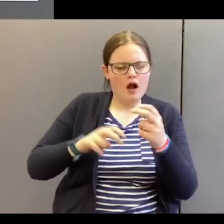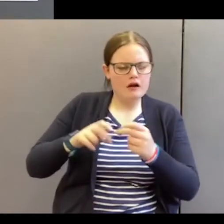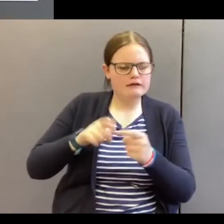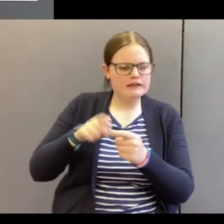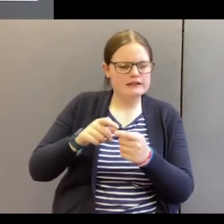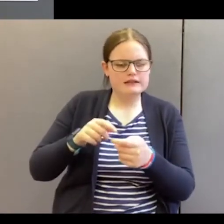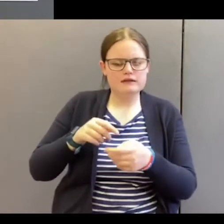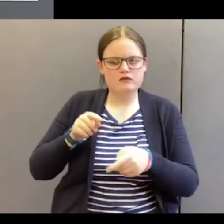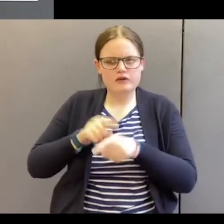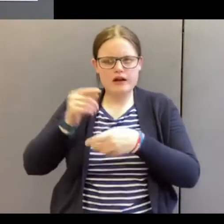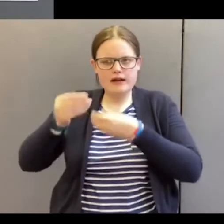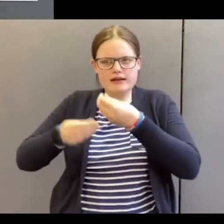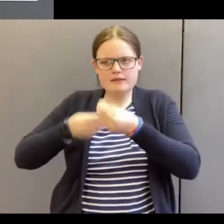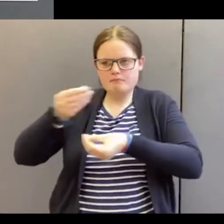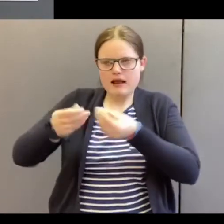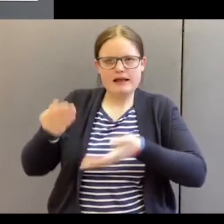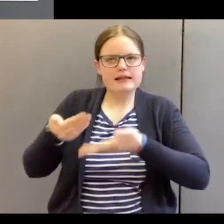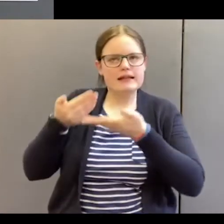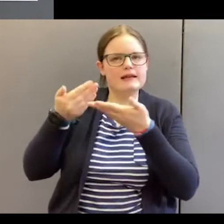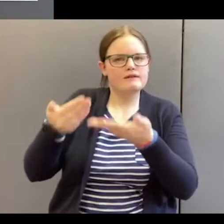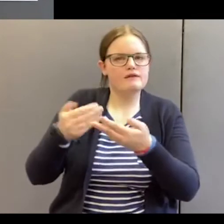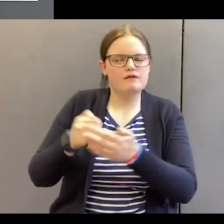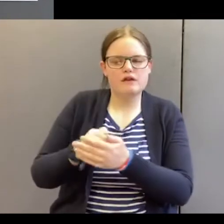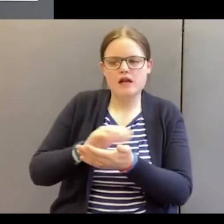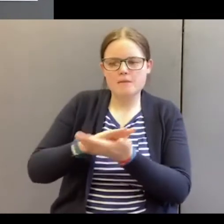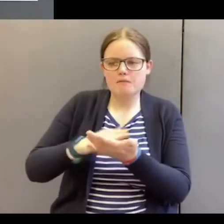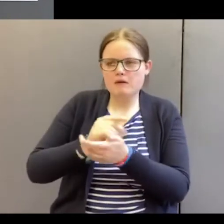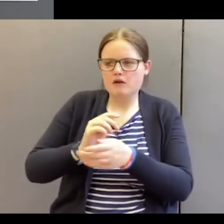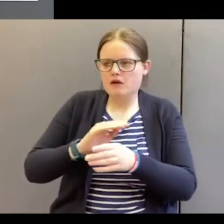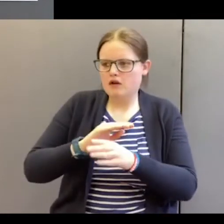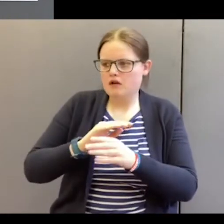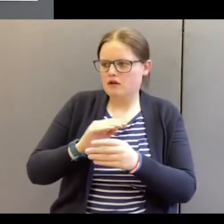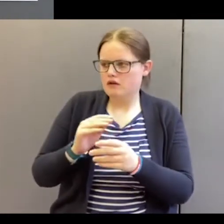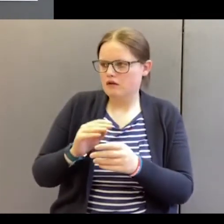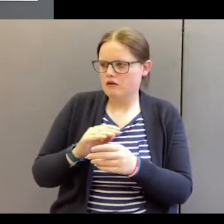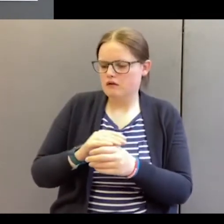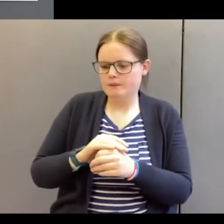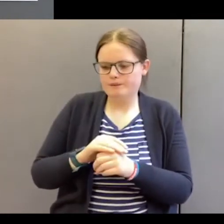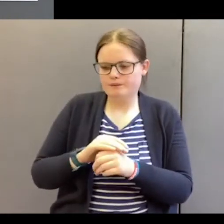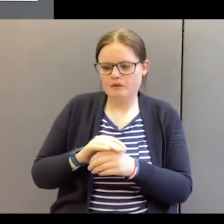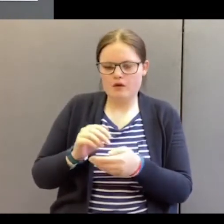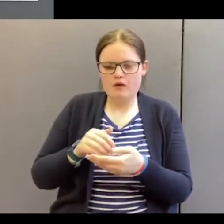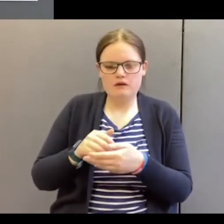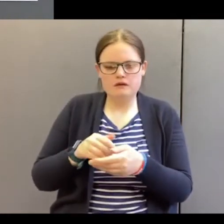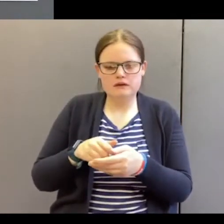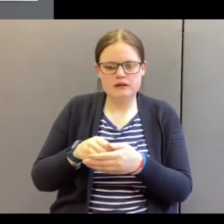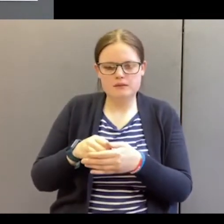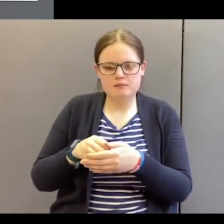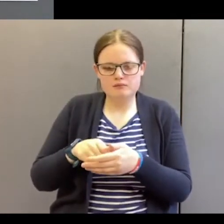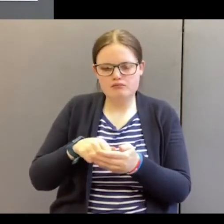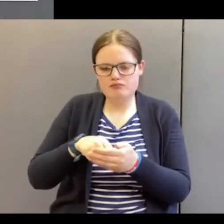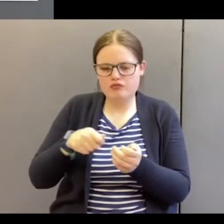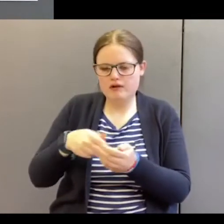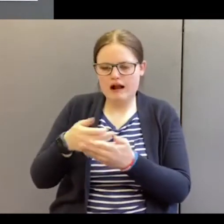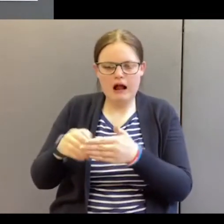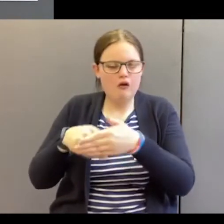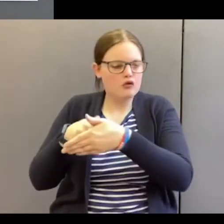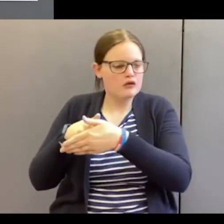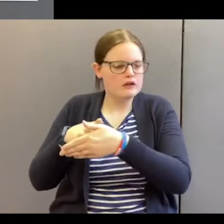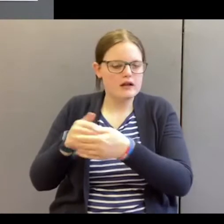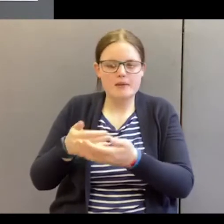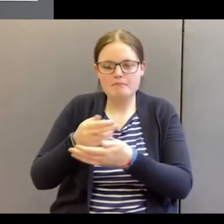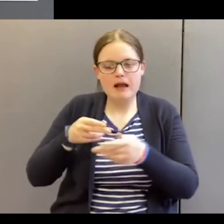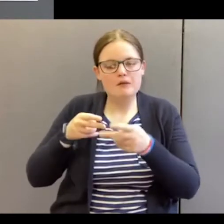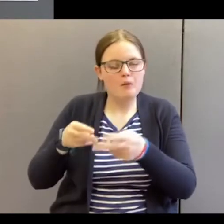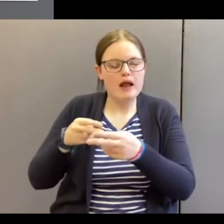explanations that he's given, so that we don't wrench this out of context. Although in many ways it's